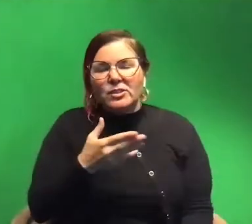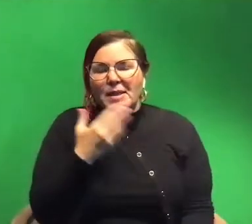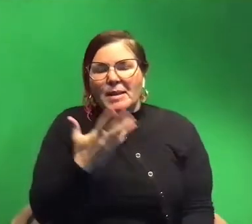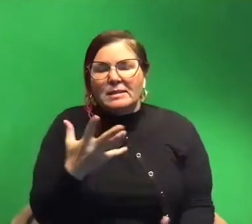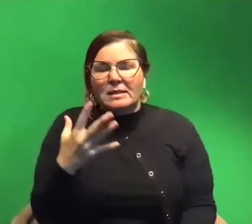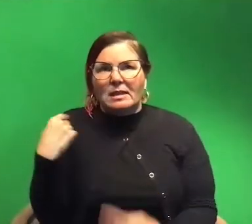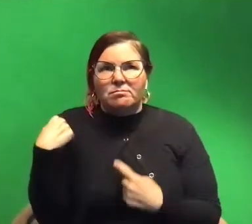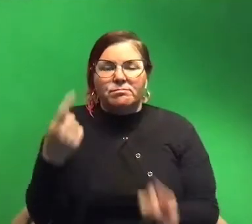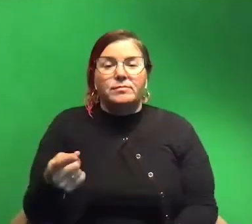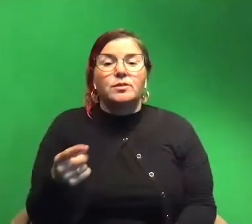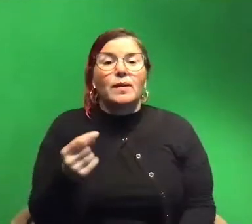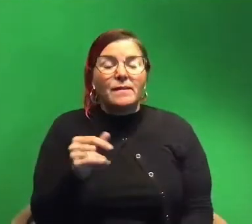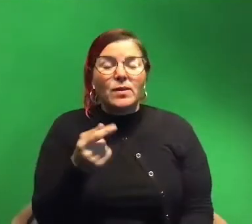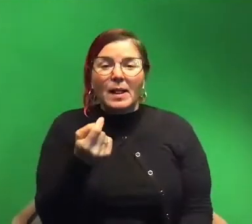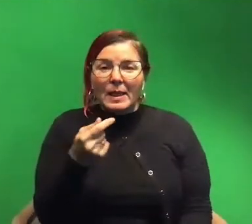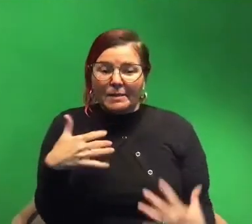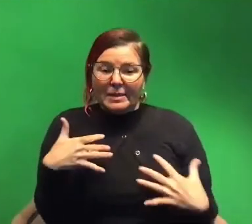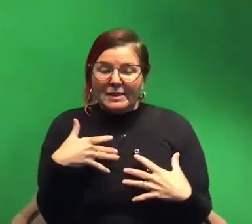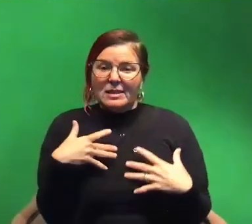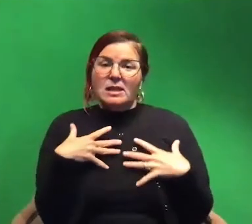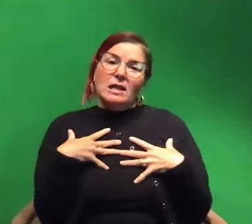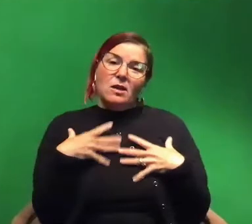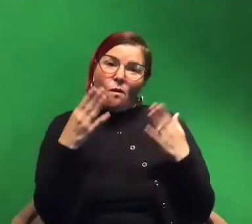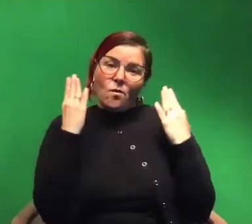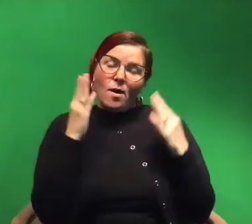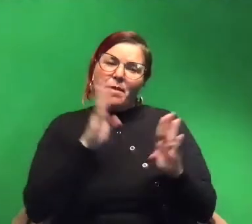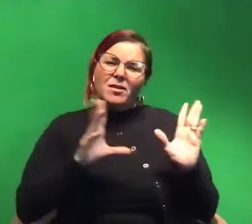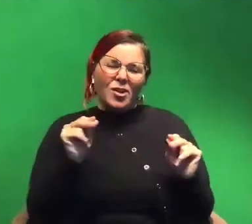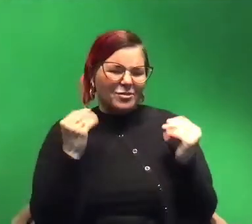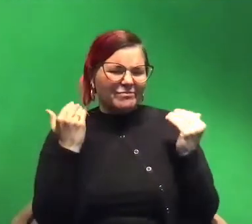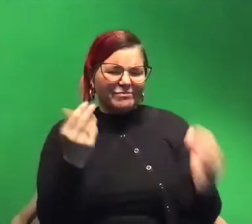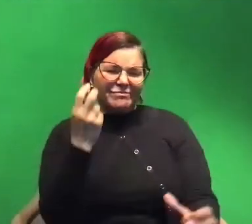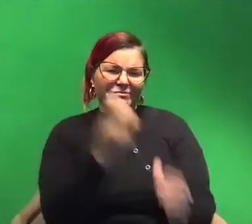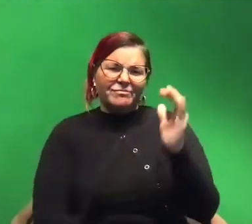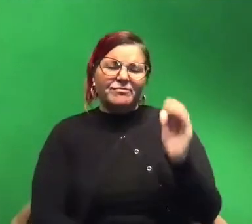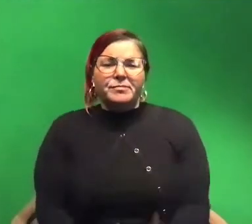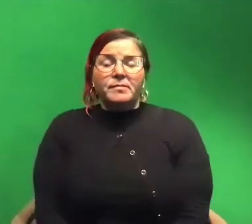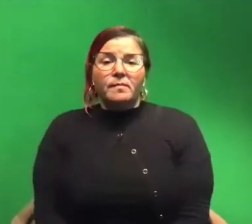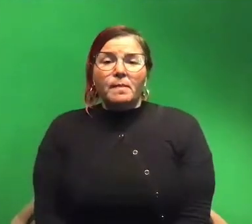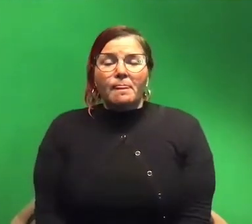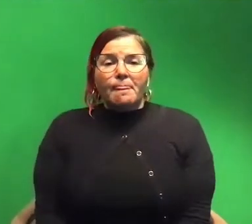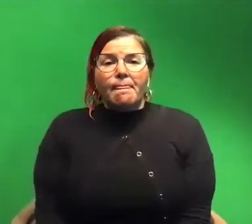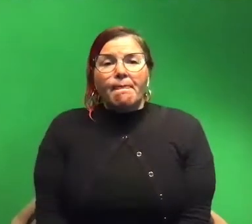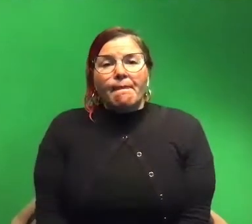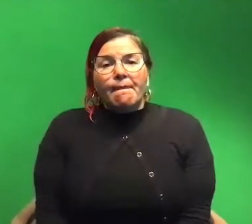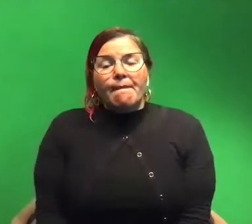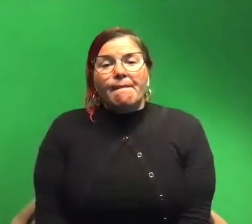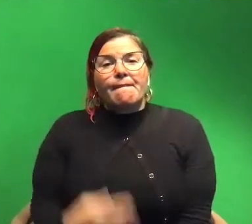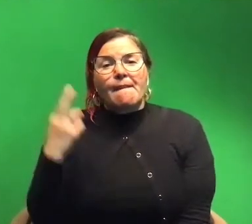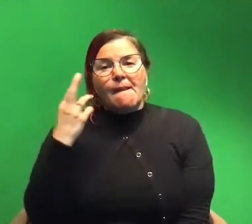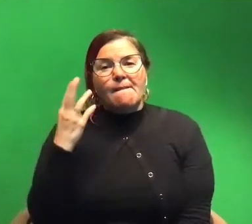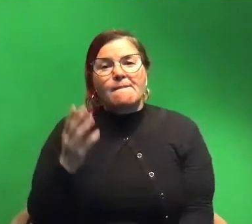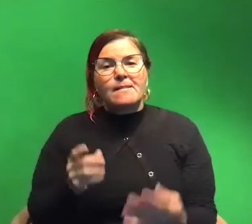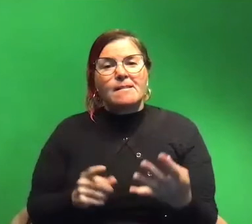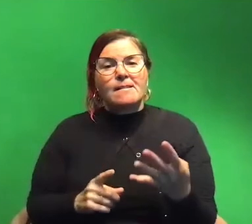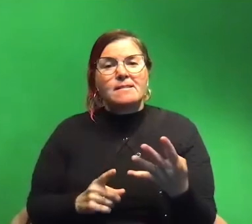if you're even a little bit scared don't be just like throw yourself at it. Um I realized maybe like halfway through my college